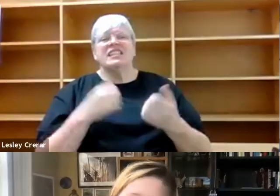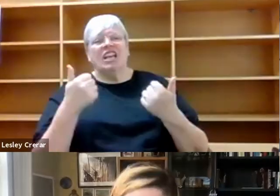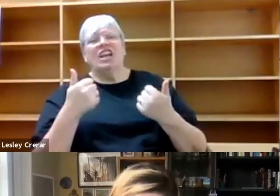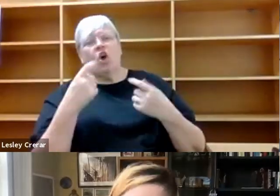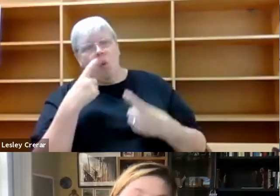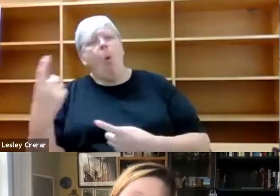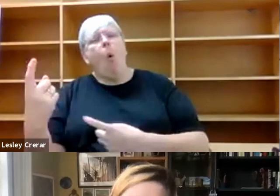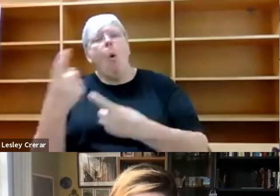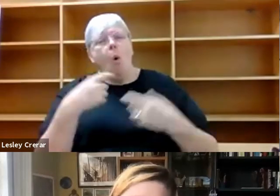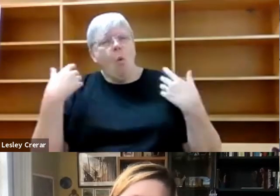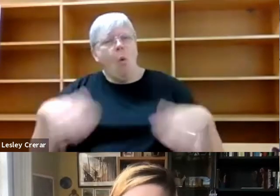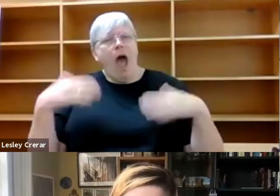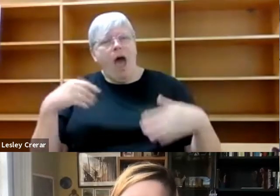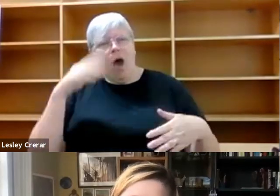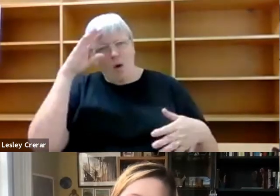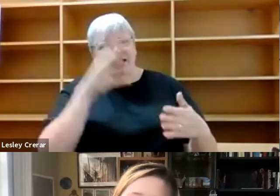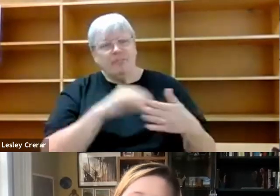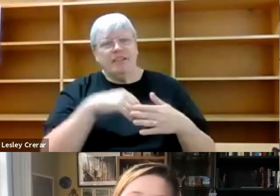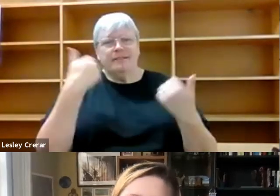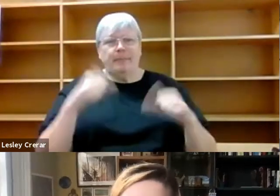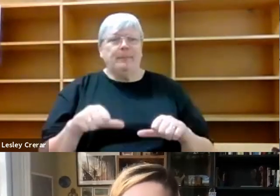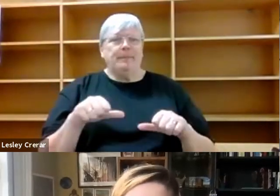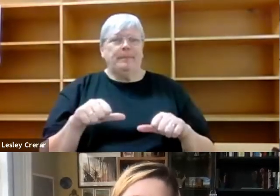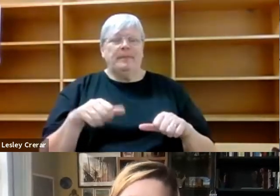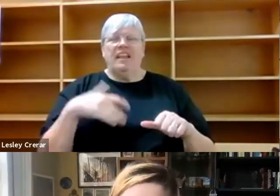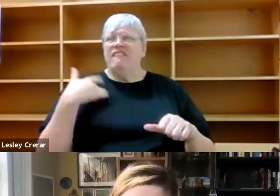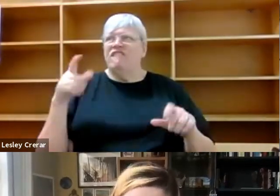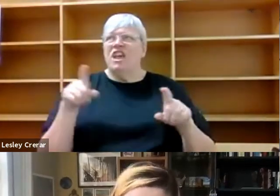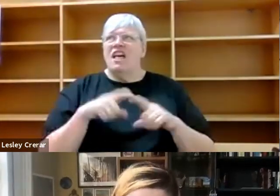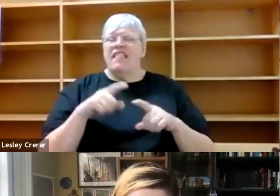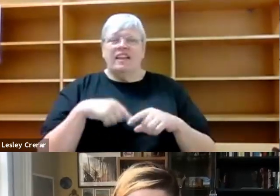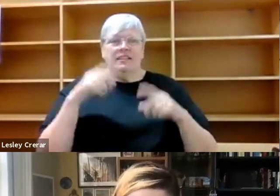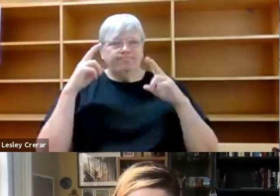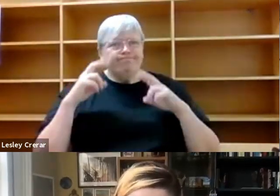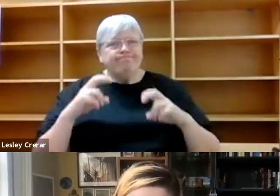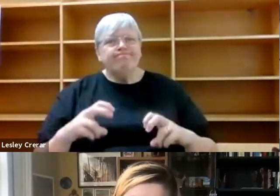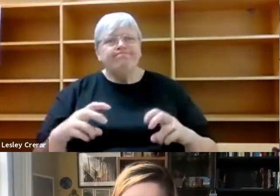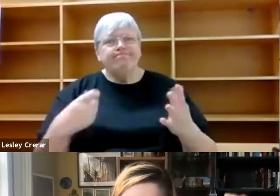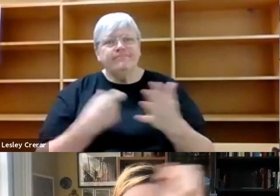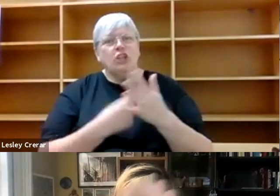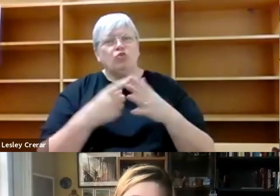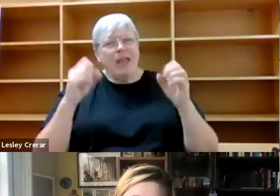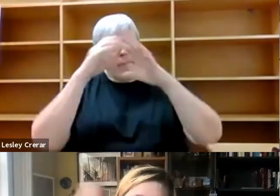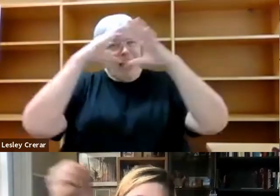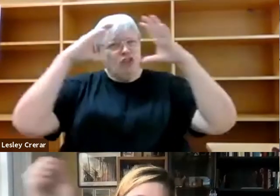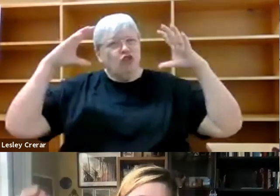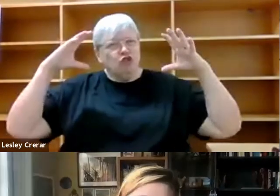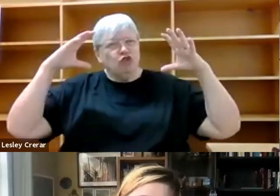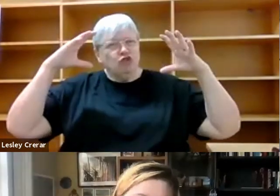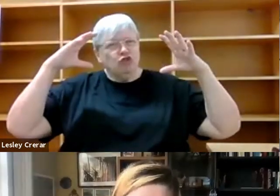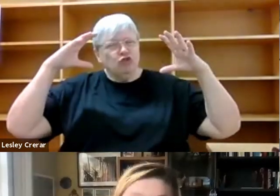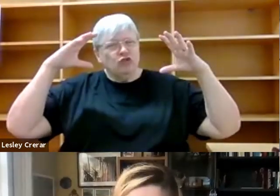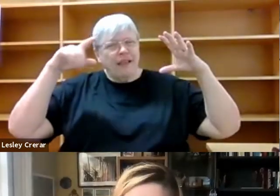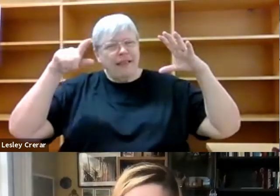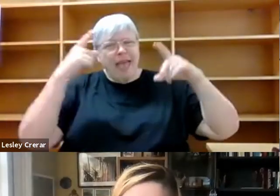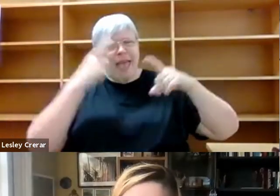experience, and I go up and I have it. Um, I feel like being able to interrogate and reimagine that, that, like, impulse, I